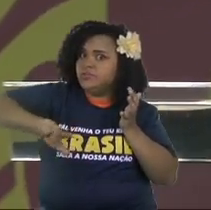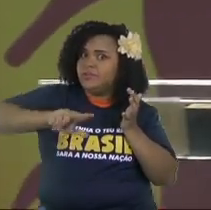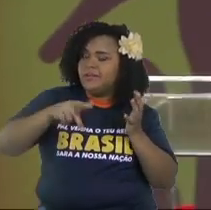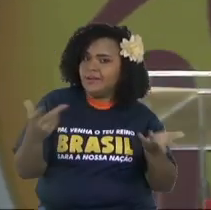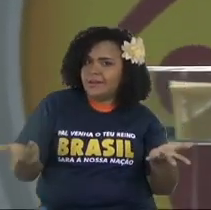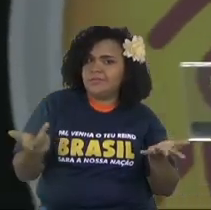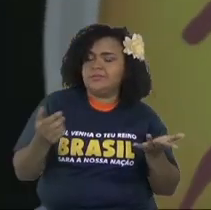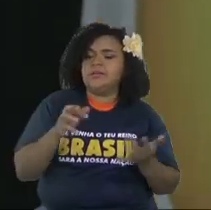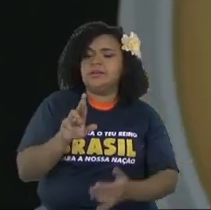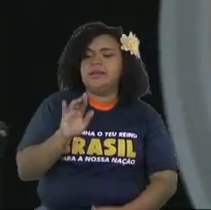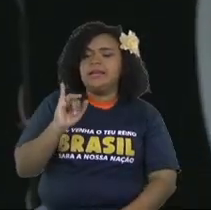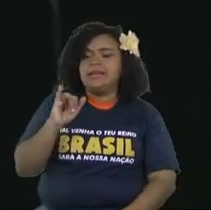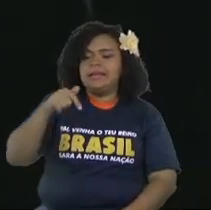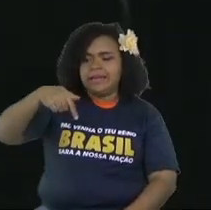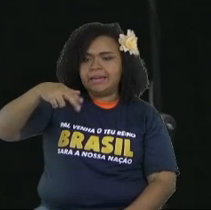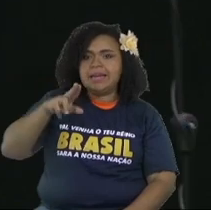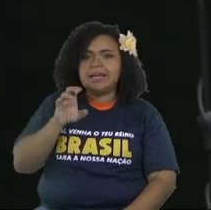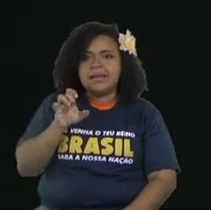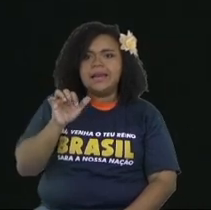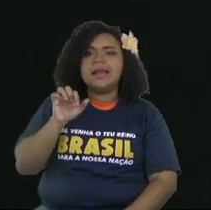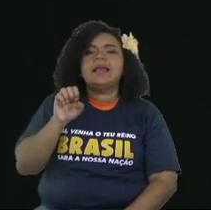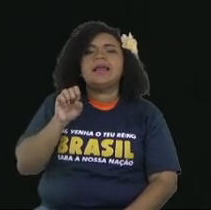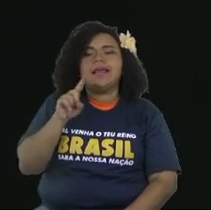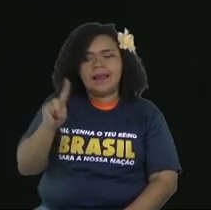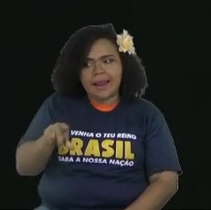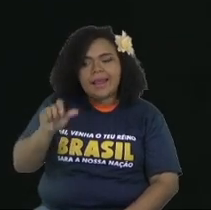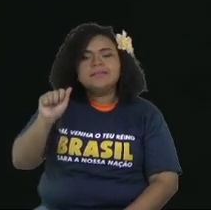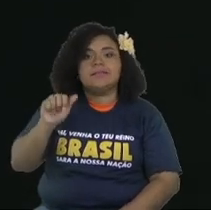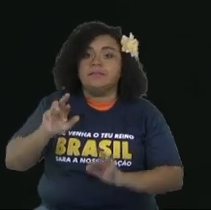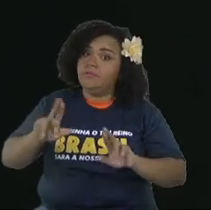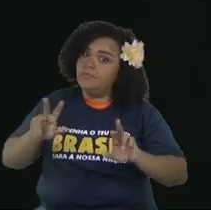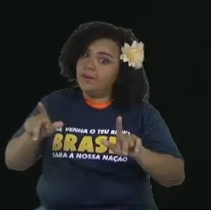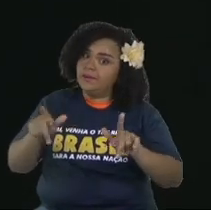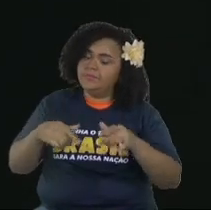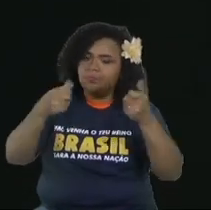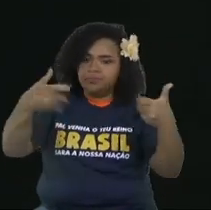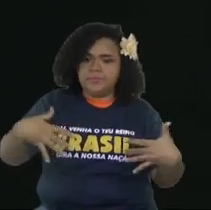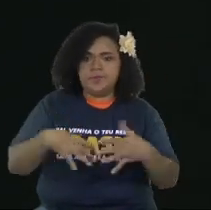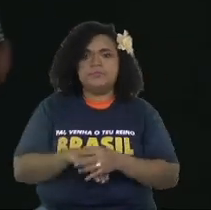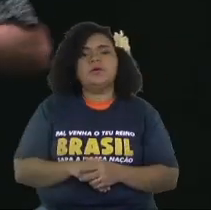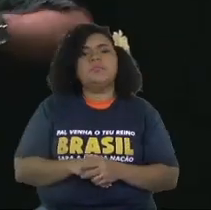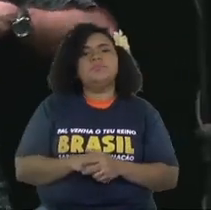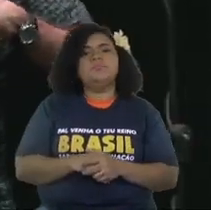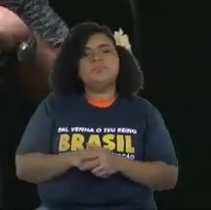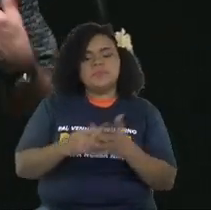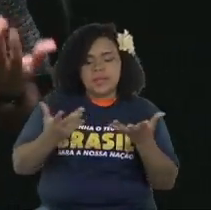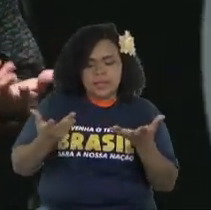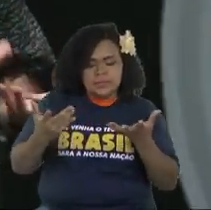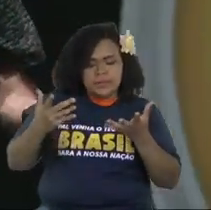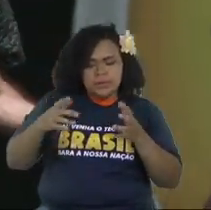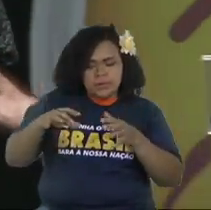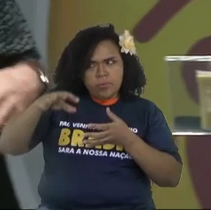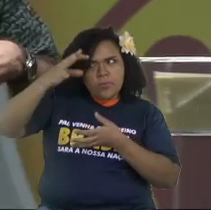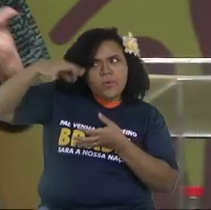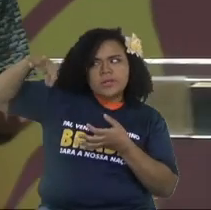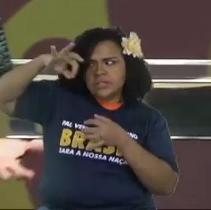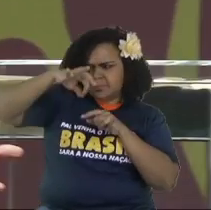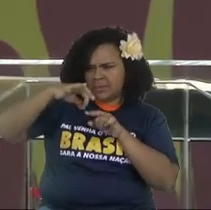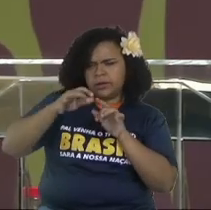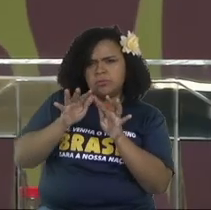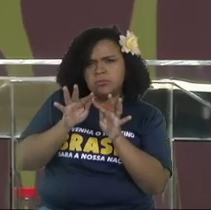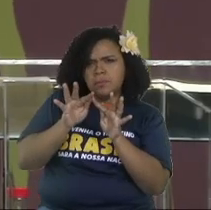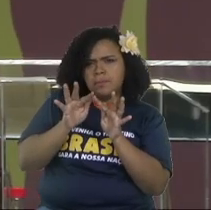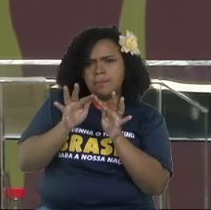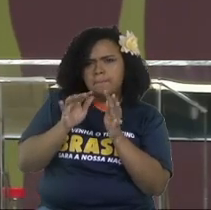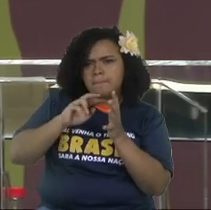you know, teaching things that God never taught. God, we're going to talk first about this poor